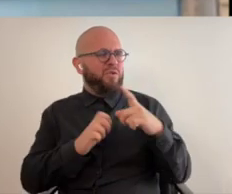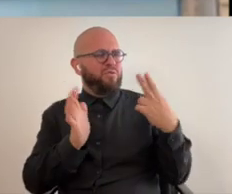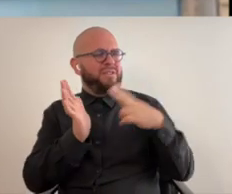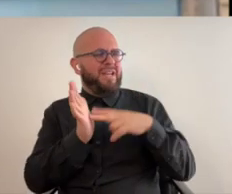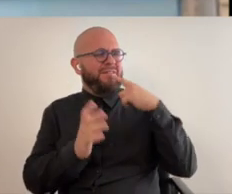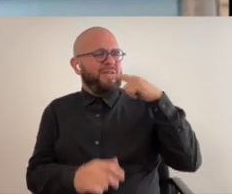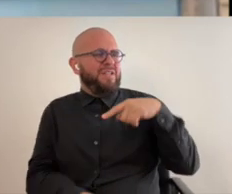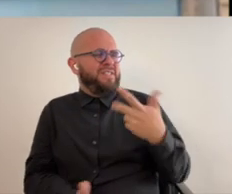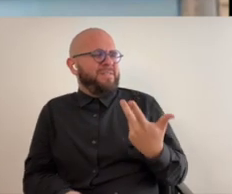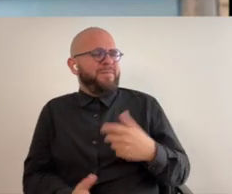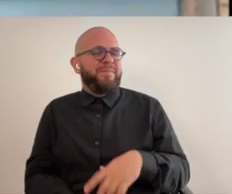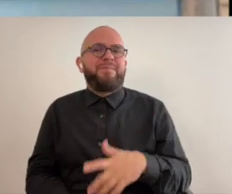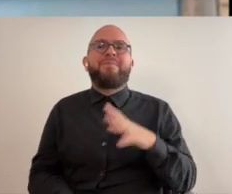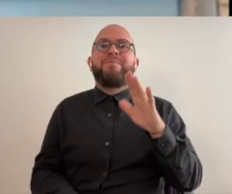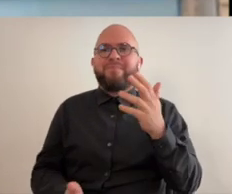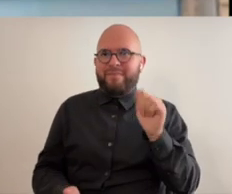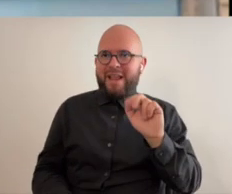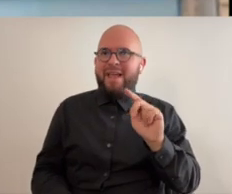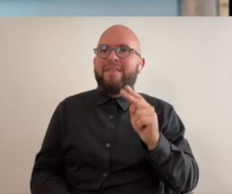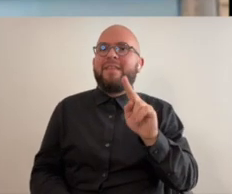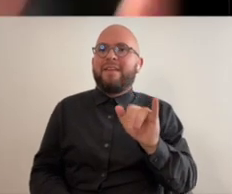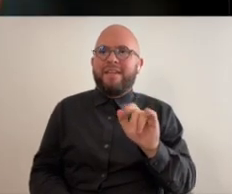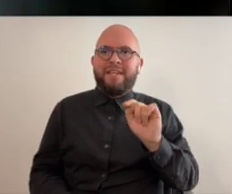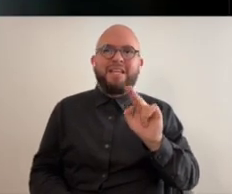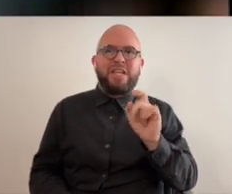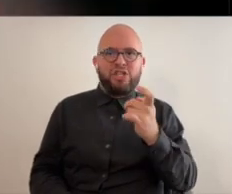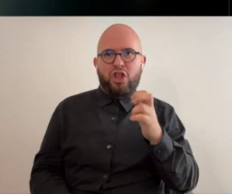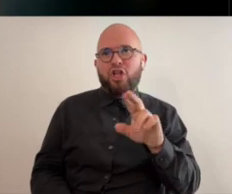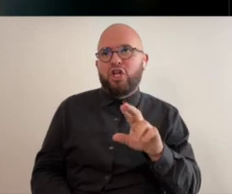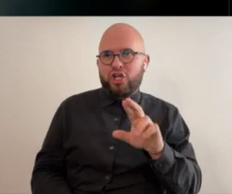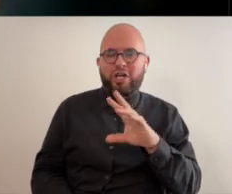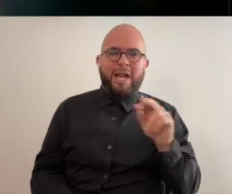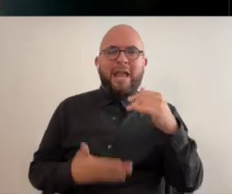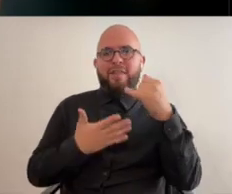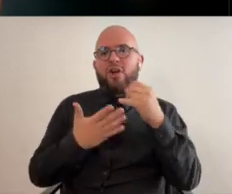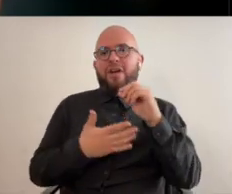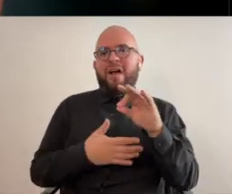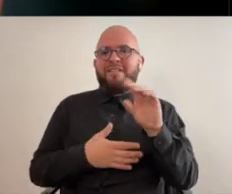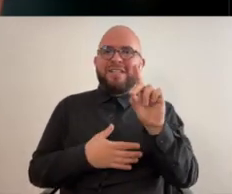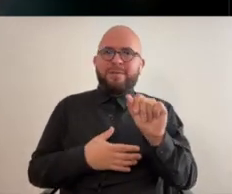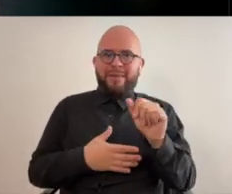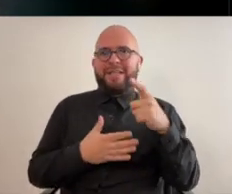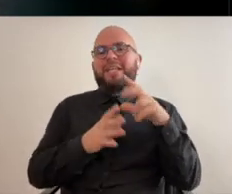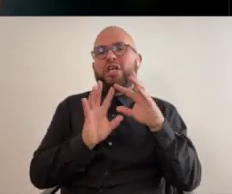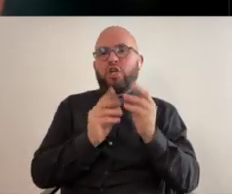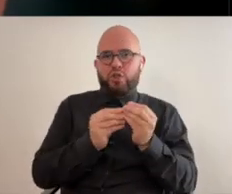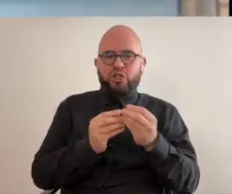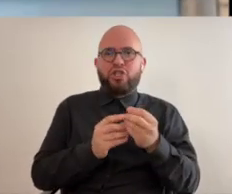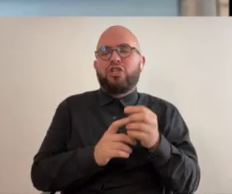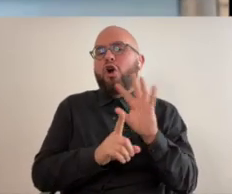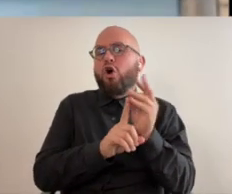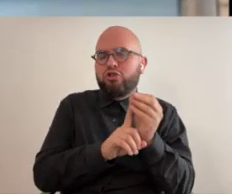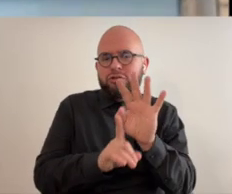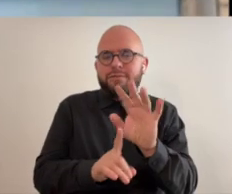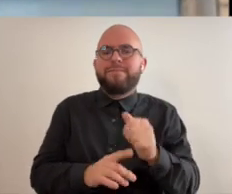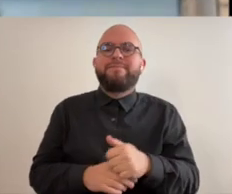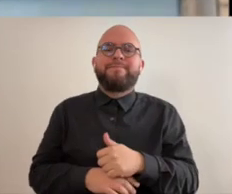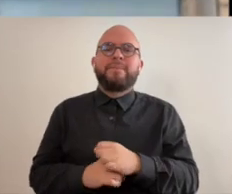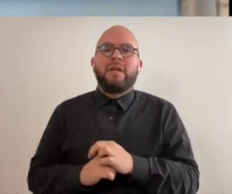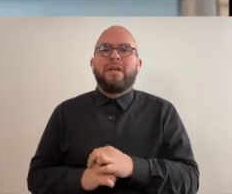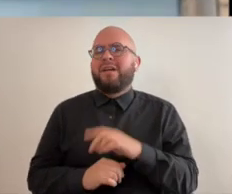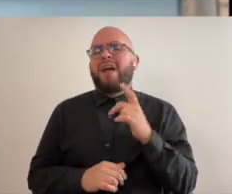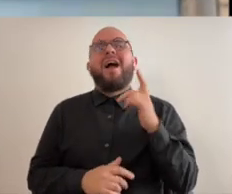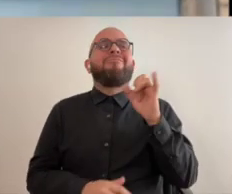opulent mobility what made you decide to sign up for that i had met at anthony tussler and the the art of disability